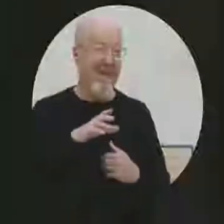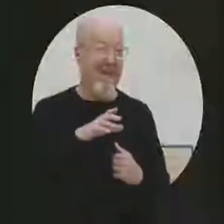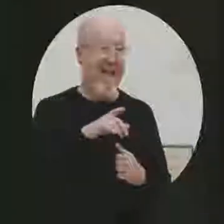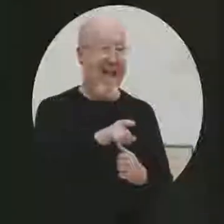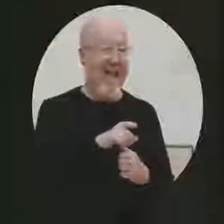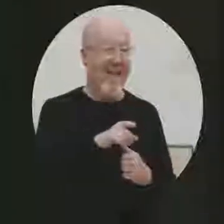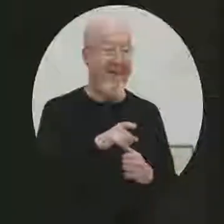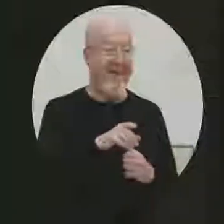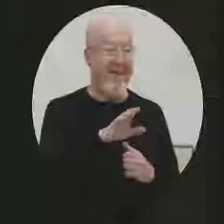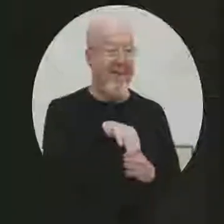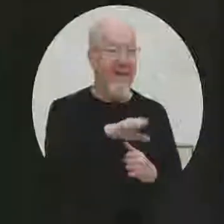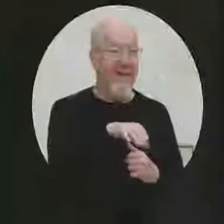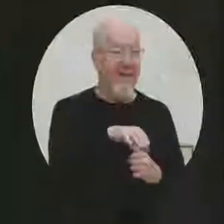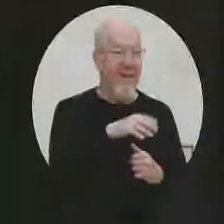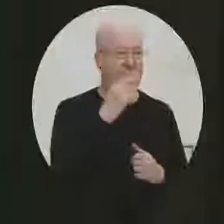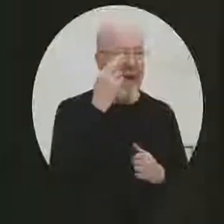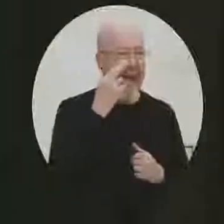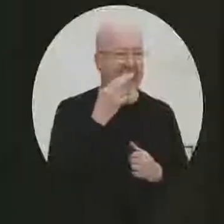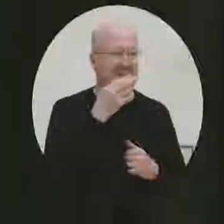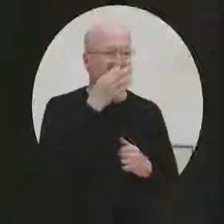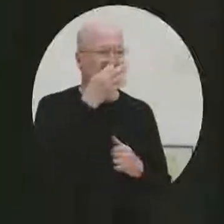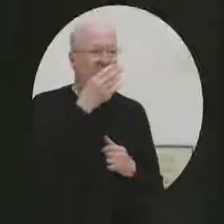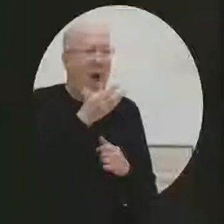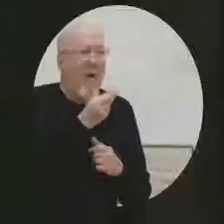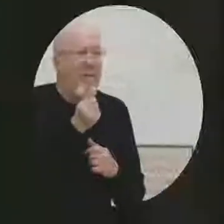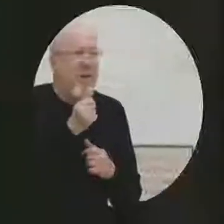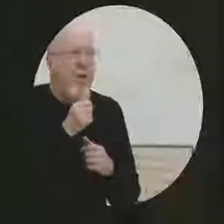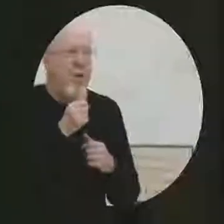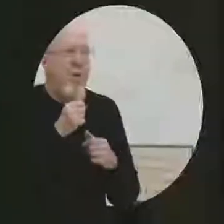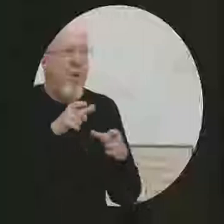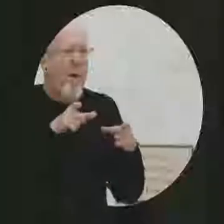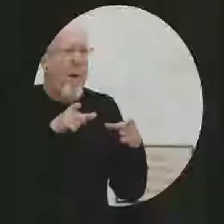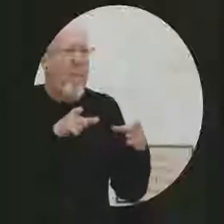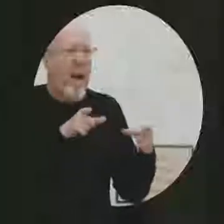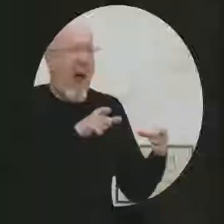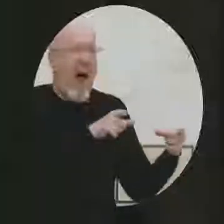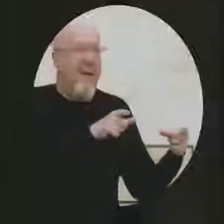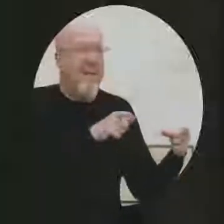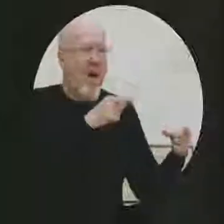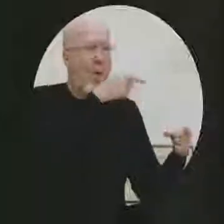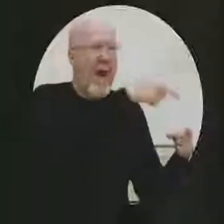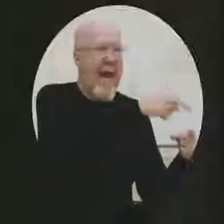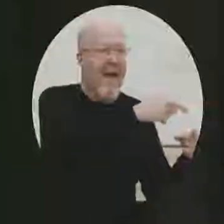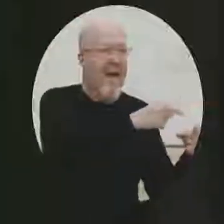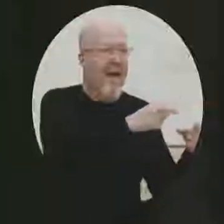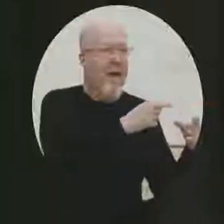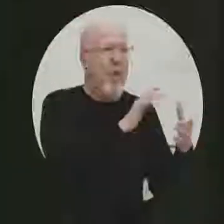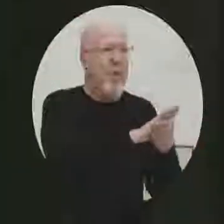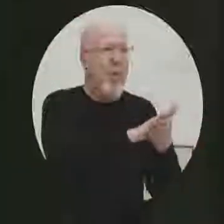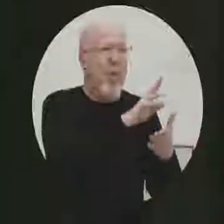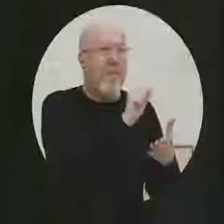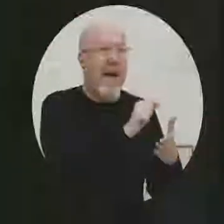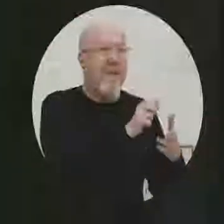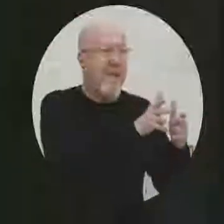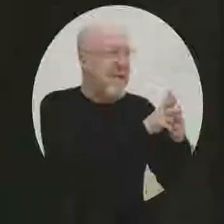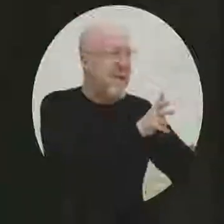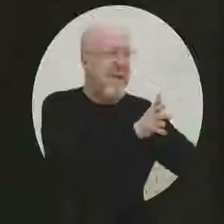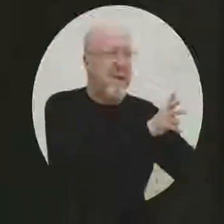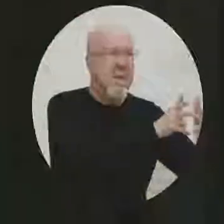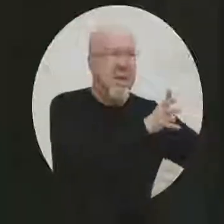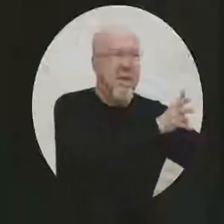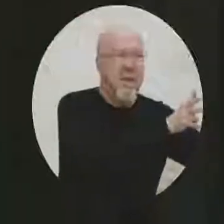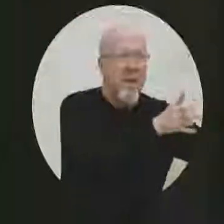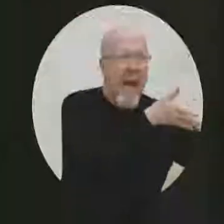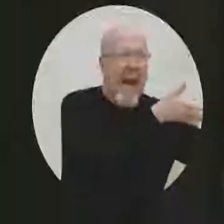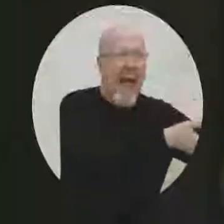blocks away, there was a parking lot full of school buses that were left behind to drown. And you're saying to yourself, wait a minute, didn't anyone connect the